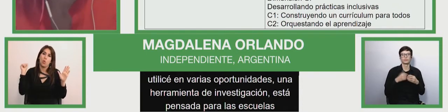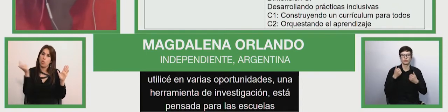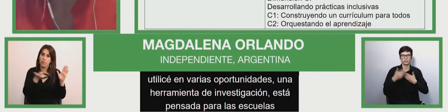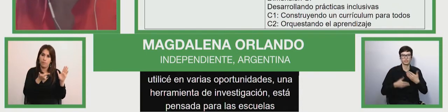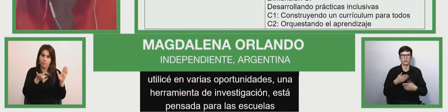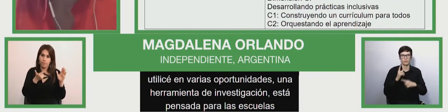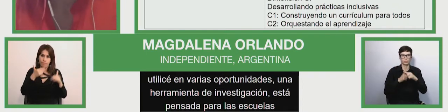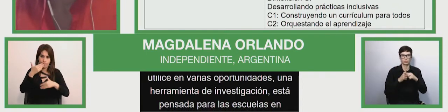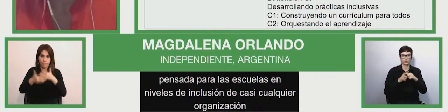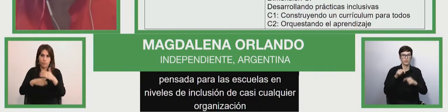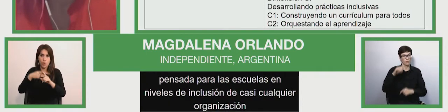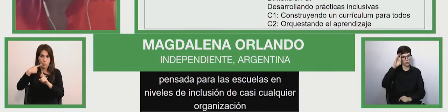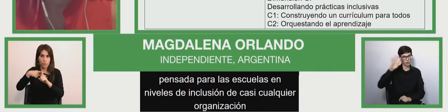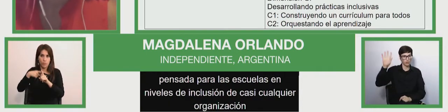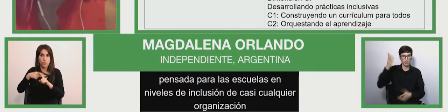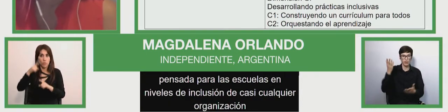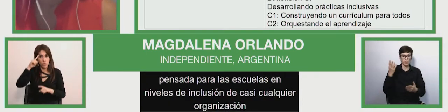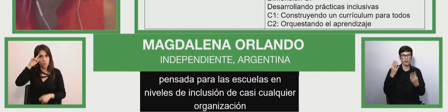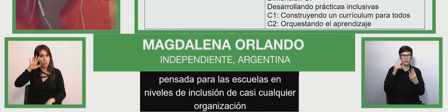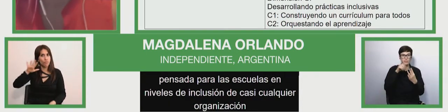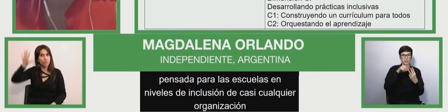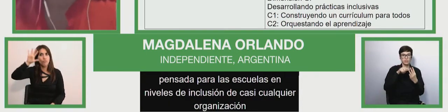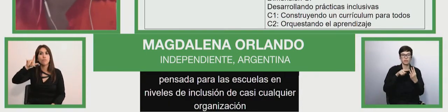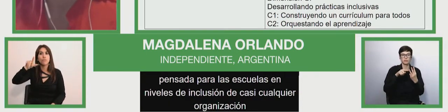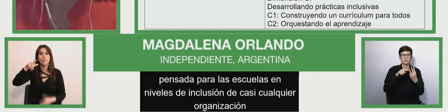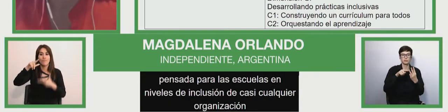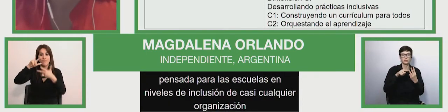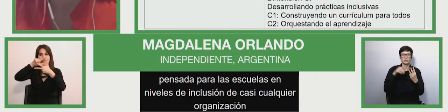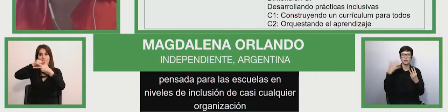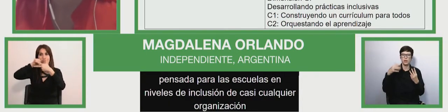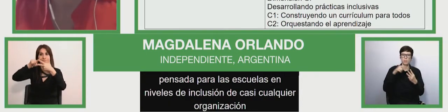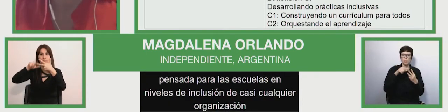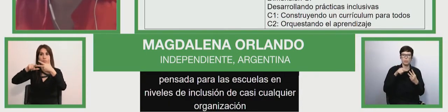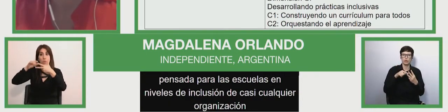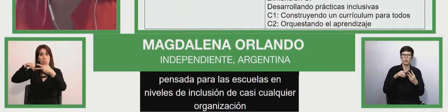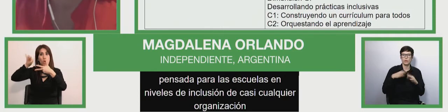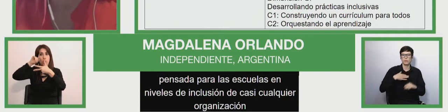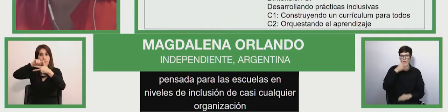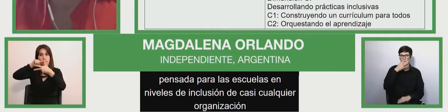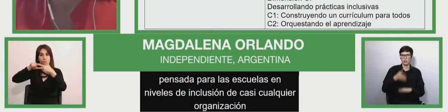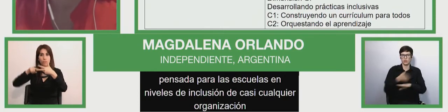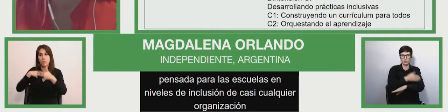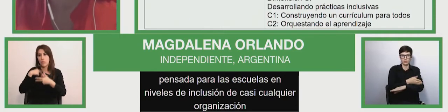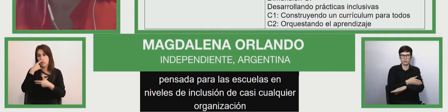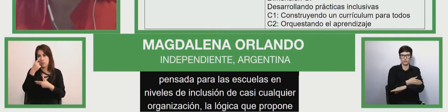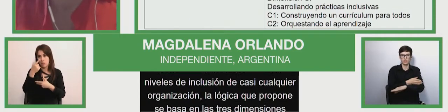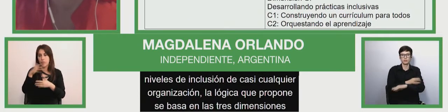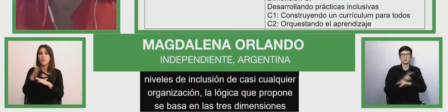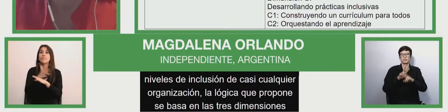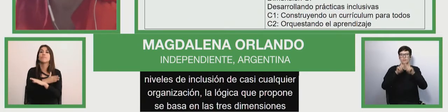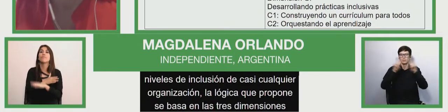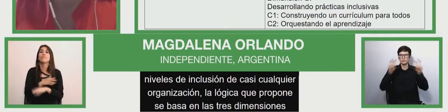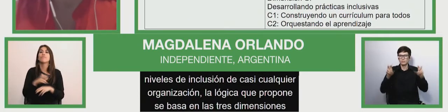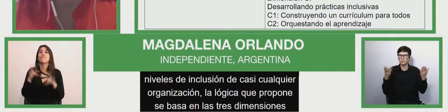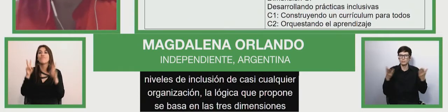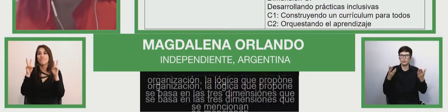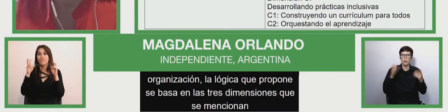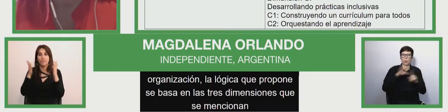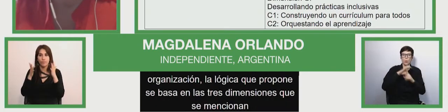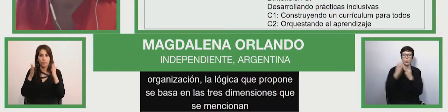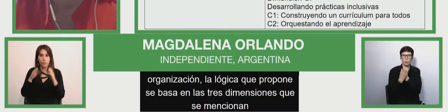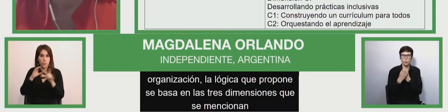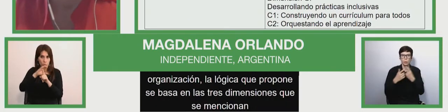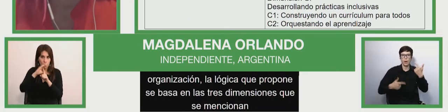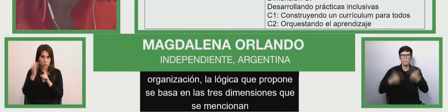logics proposes based on the three dimensions mentioned here would have to do with cultures policies